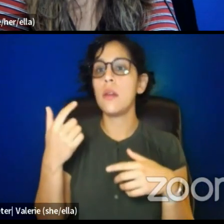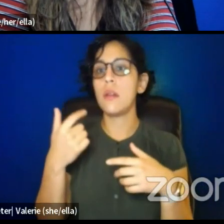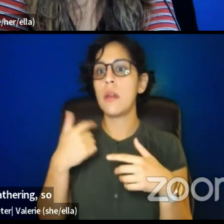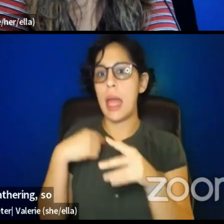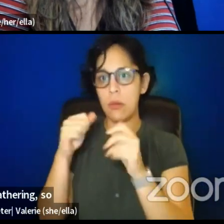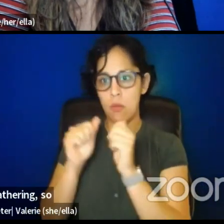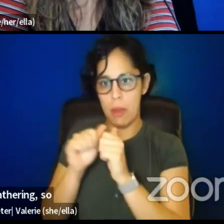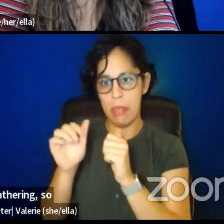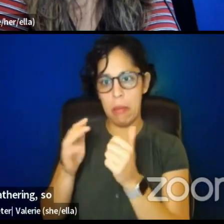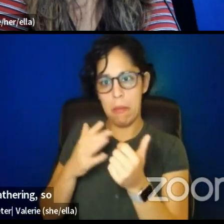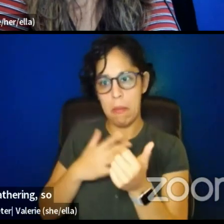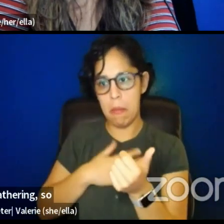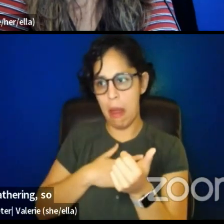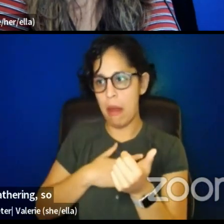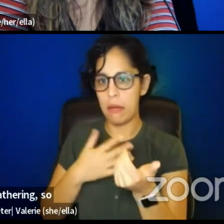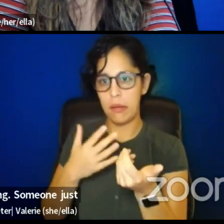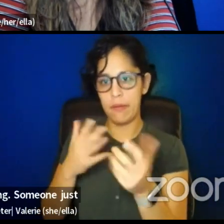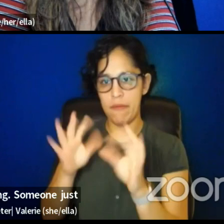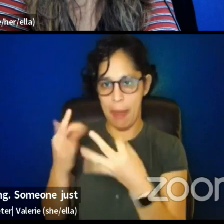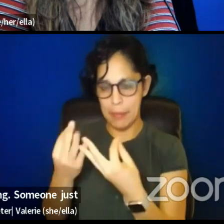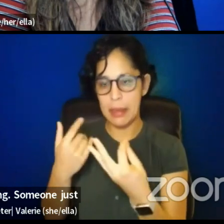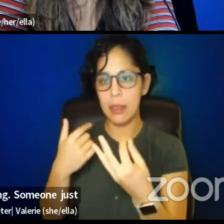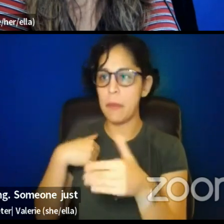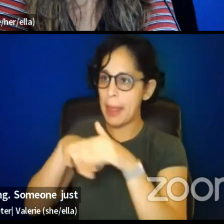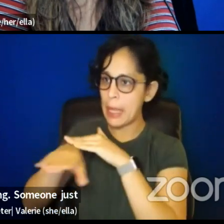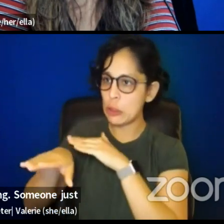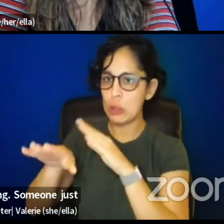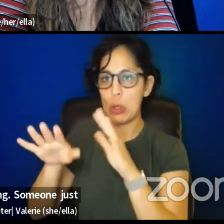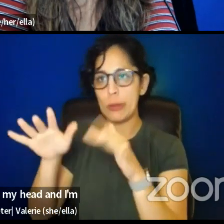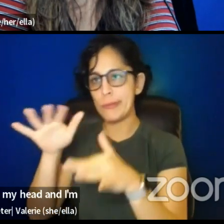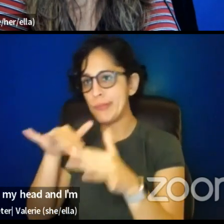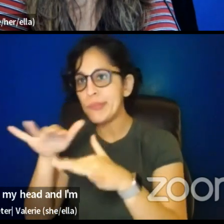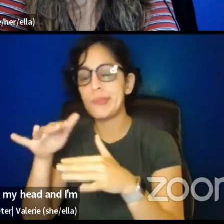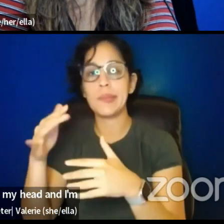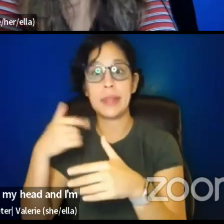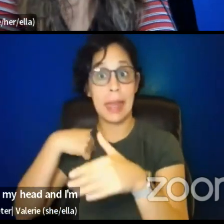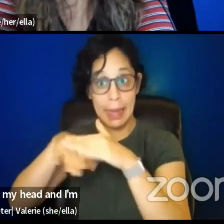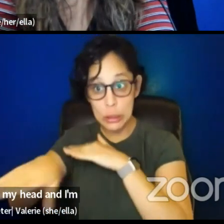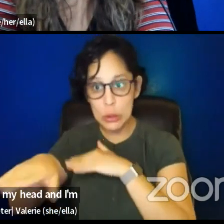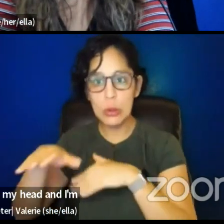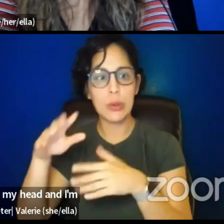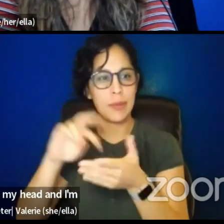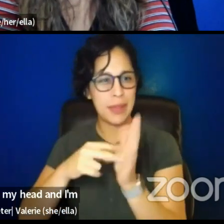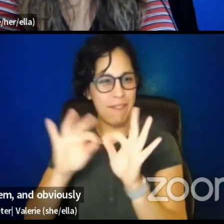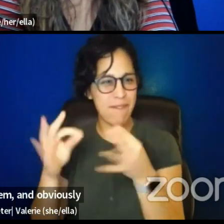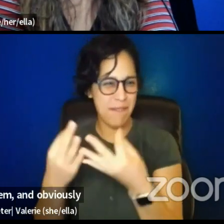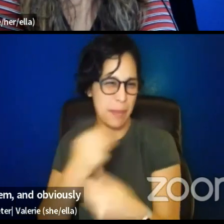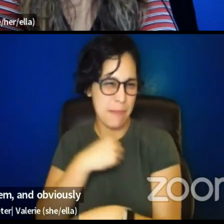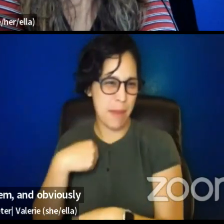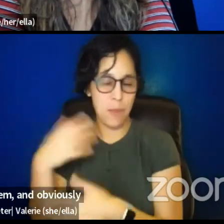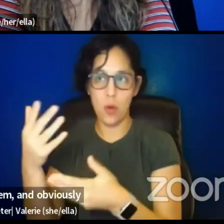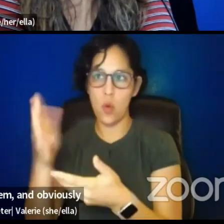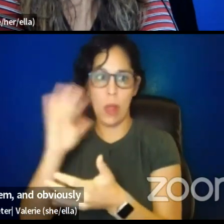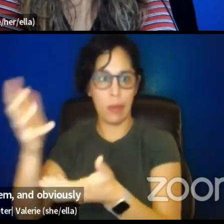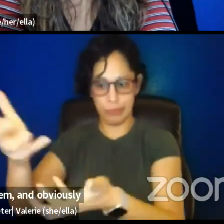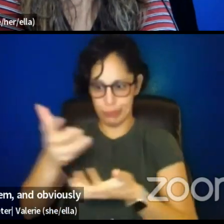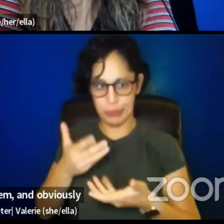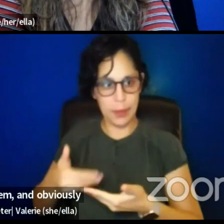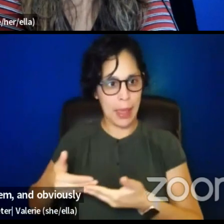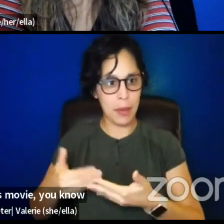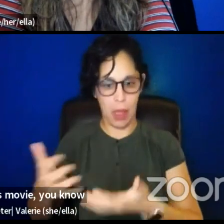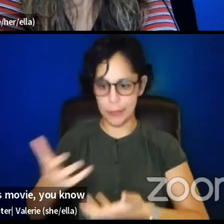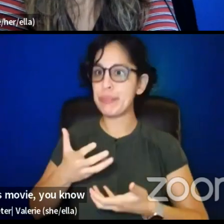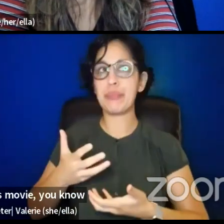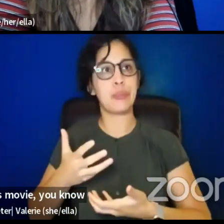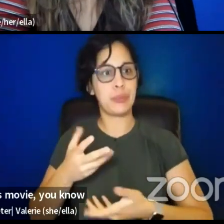just hands me a baby and I've got that baby in my hip and I'm changing their diaper and I'm feeding them. And, and obviously this is a family member. I know who this baby, you know, well, it gets,